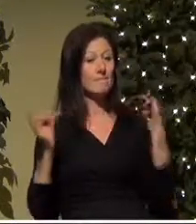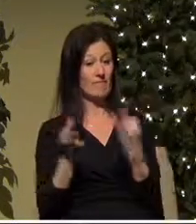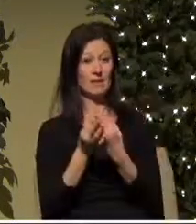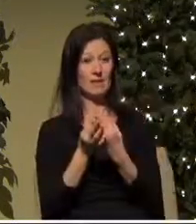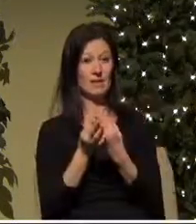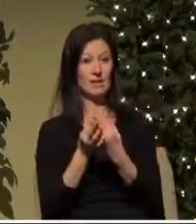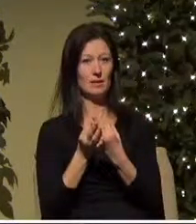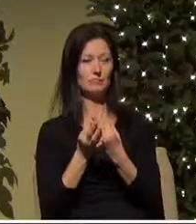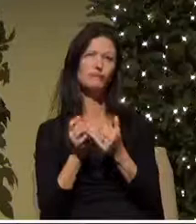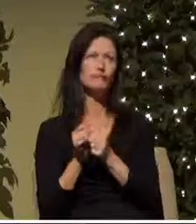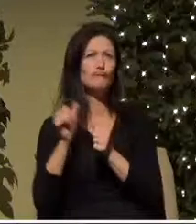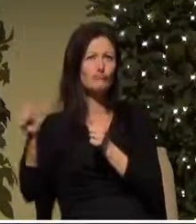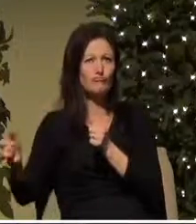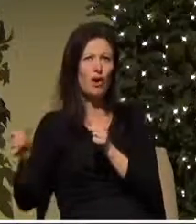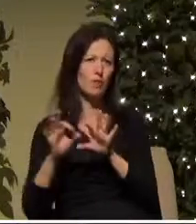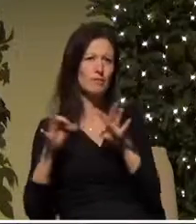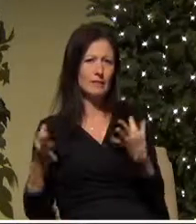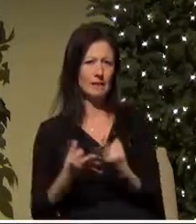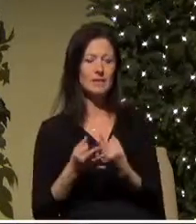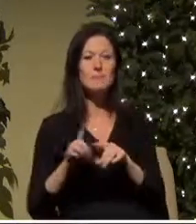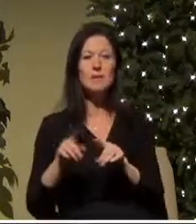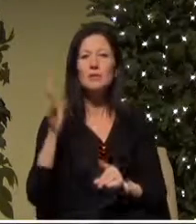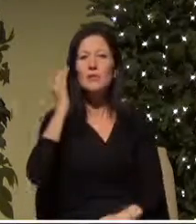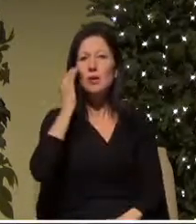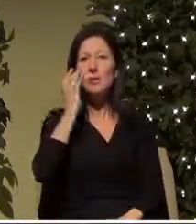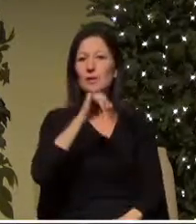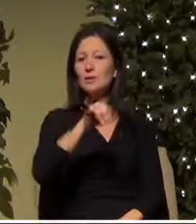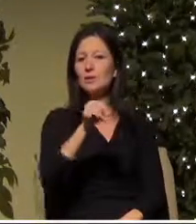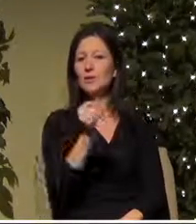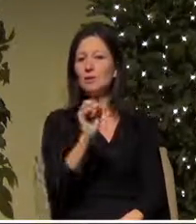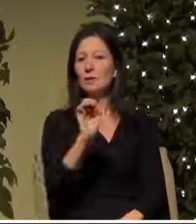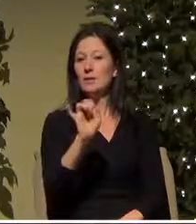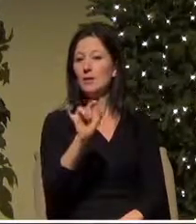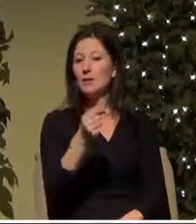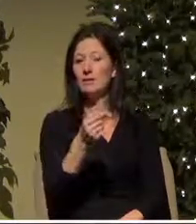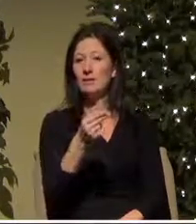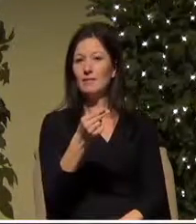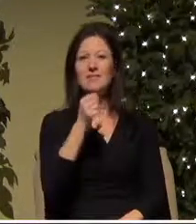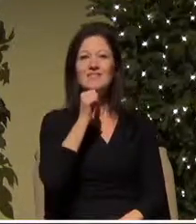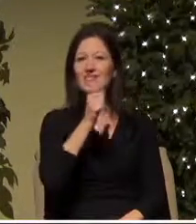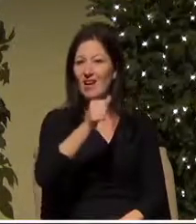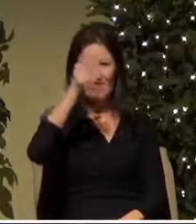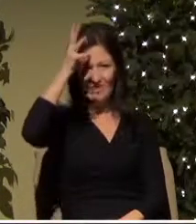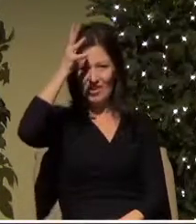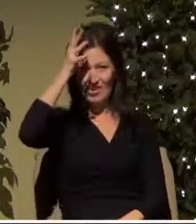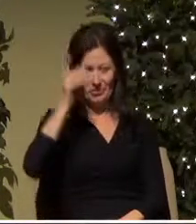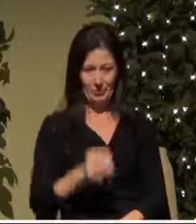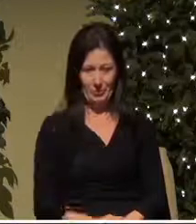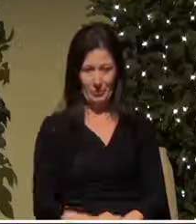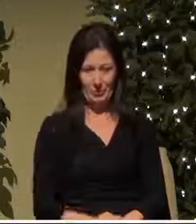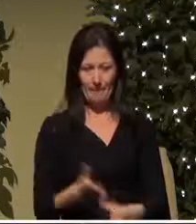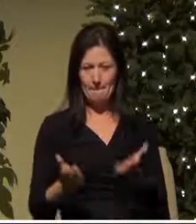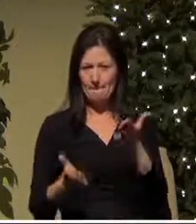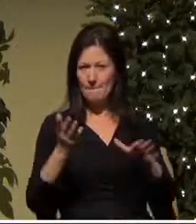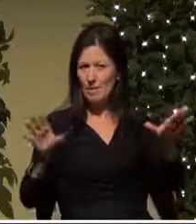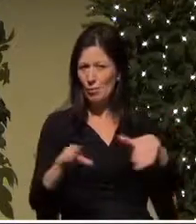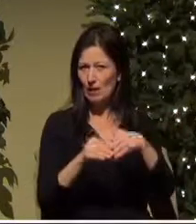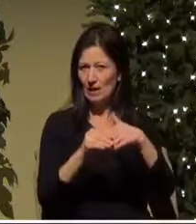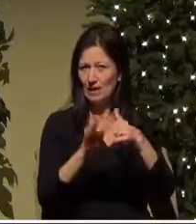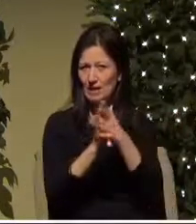to know they're going to know that Joseph isn't the father perhaps they were invited to a wedding celebration that didn't really happen